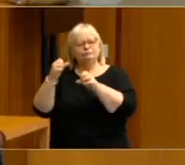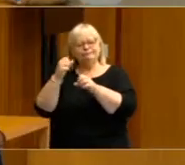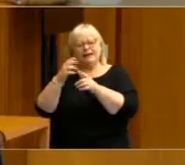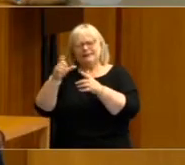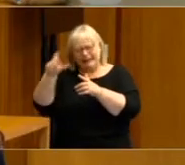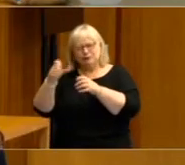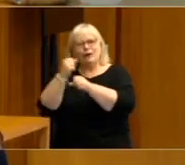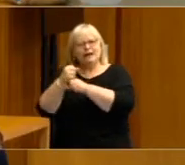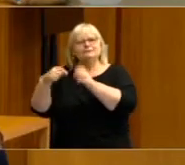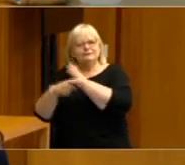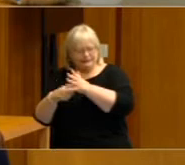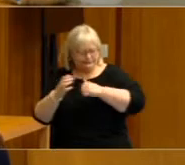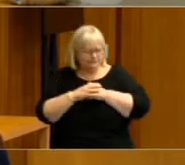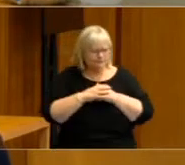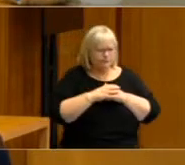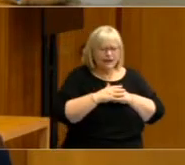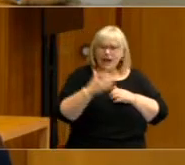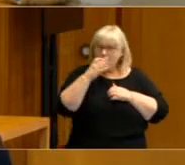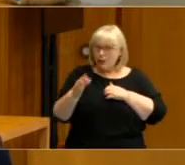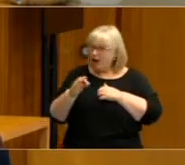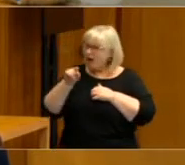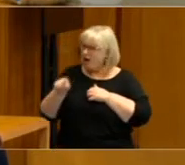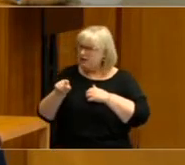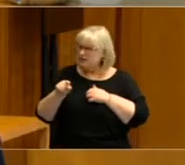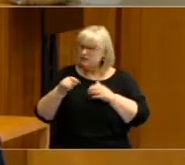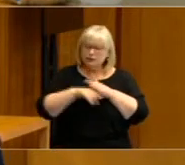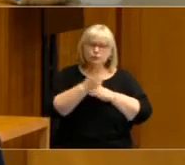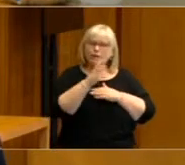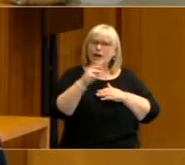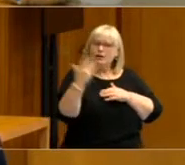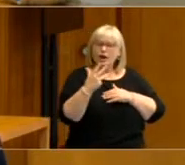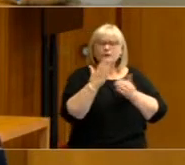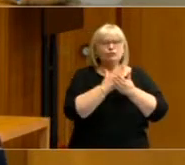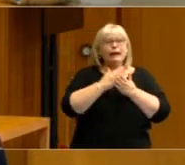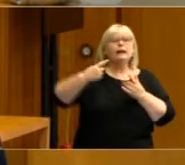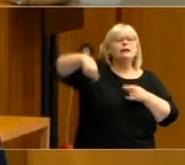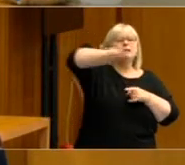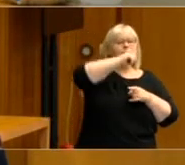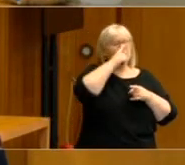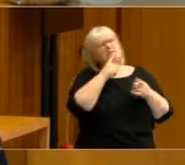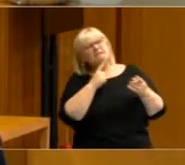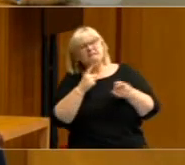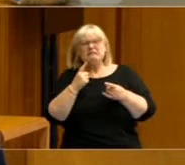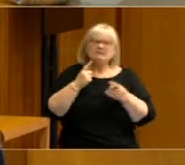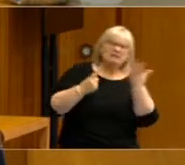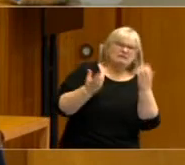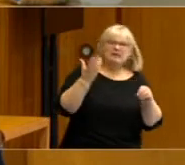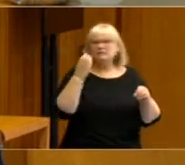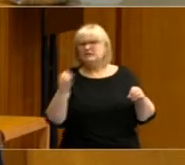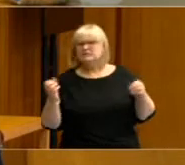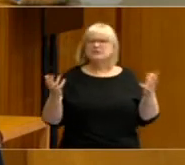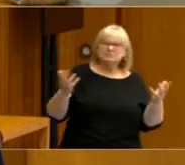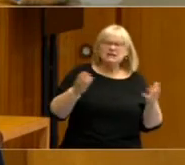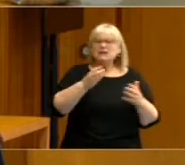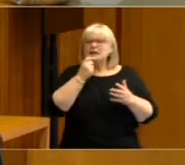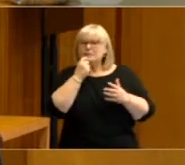gearing. We asked about those issues in the election. People were very divided on it. slightly more thought it